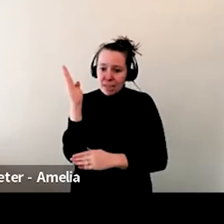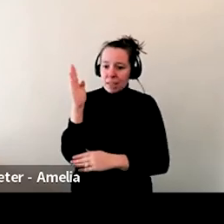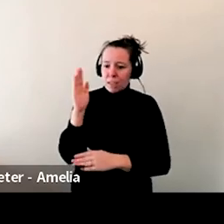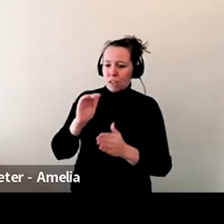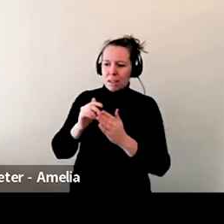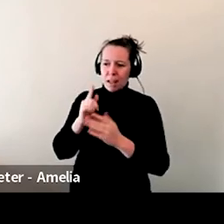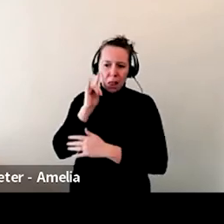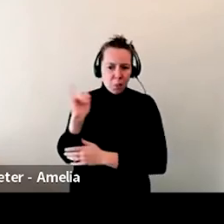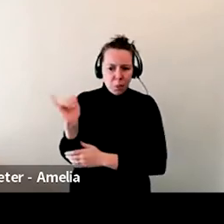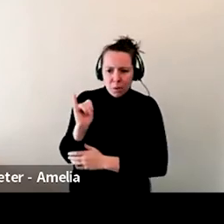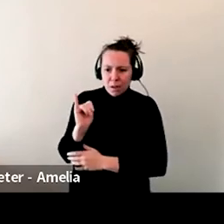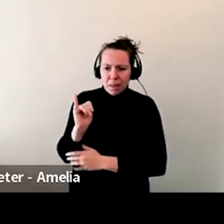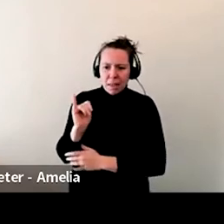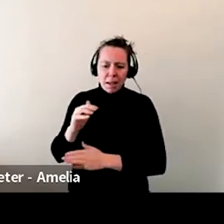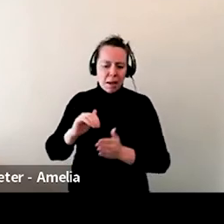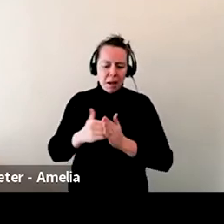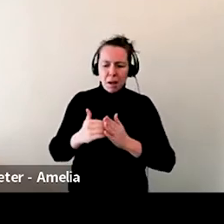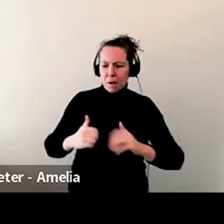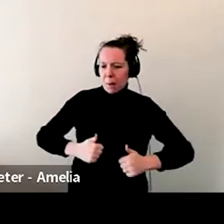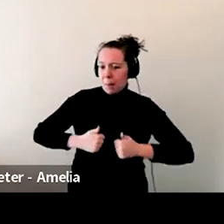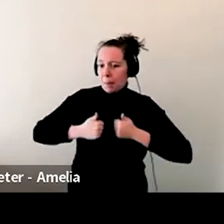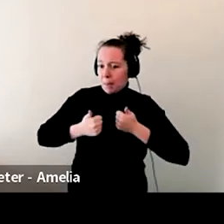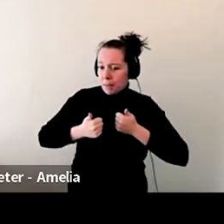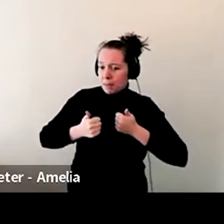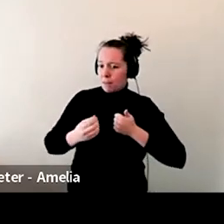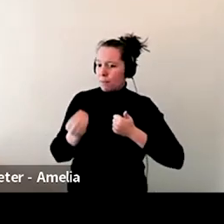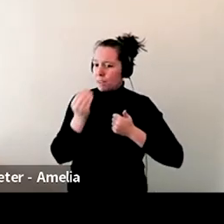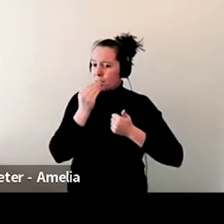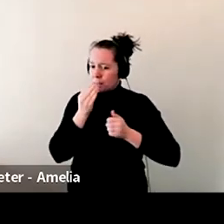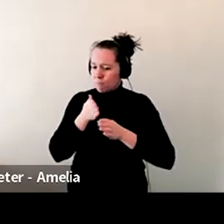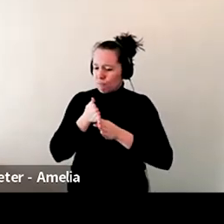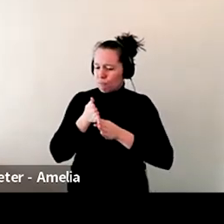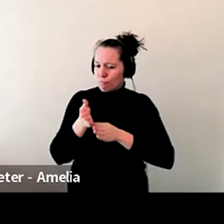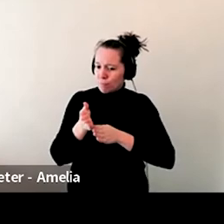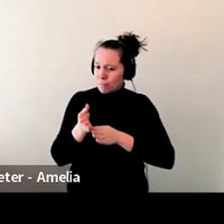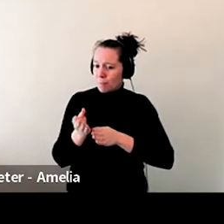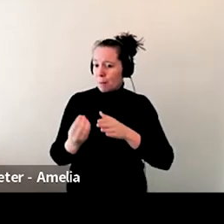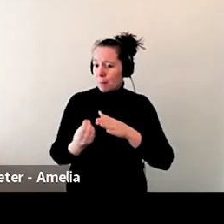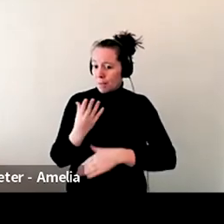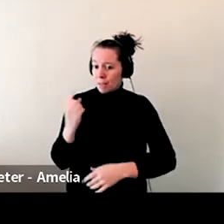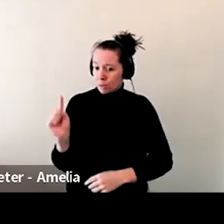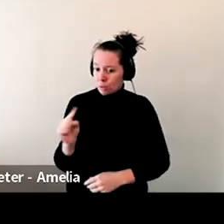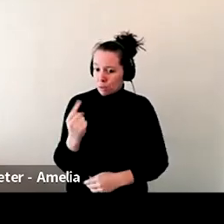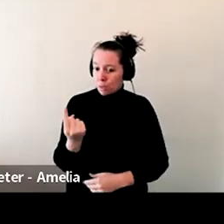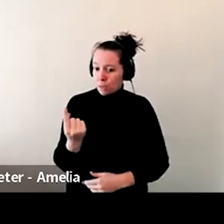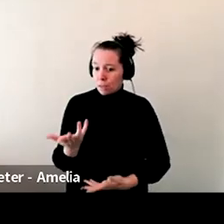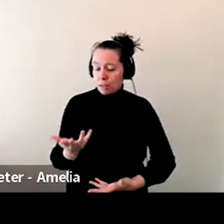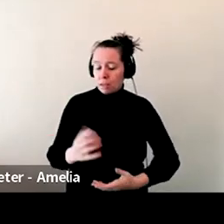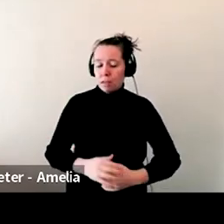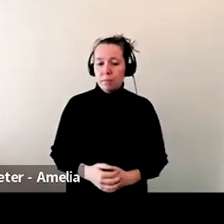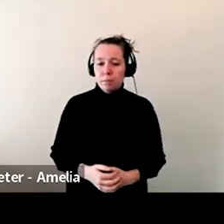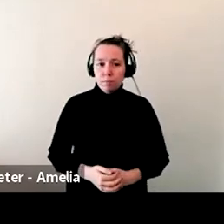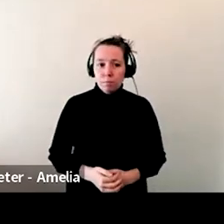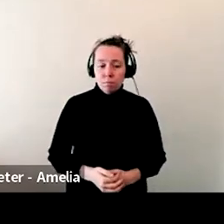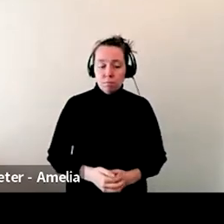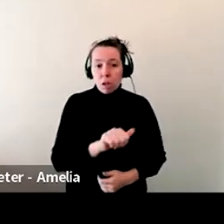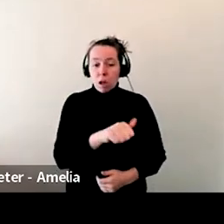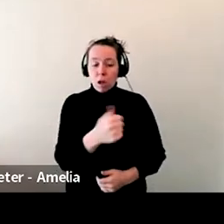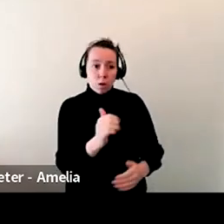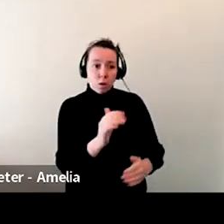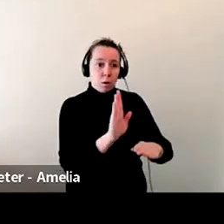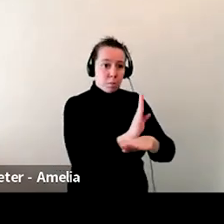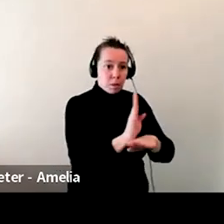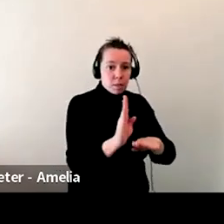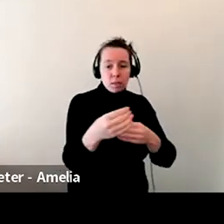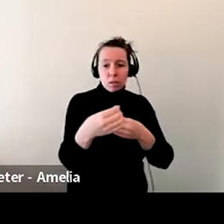lifestyle. Um, we're partnering a lot with different, um, businesses and organizations. Uh, you know, we've, we've got our